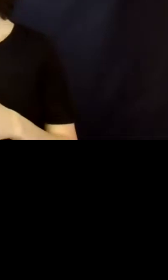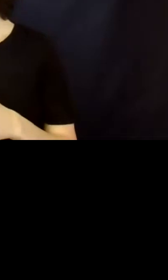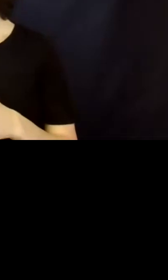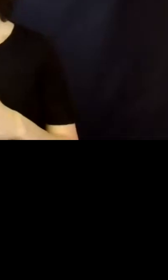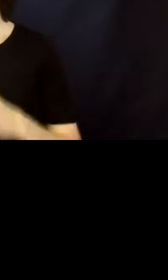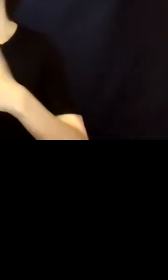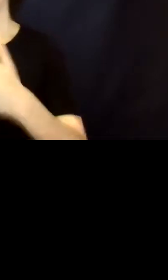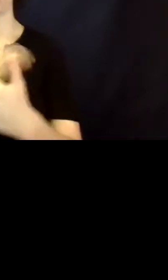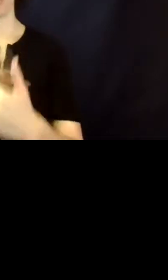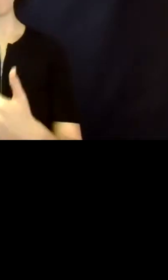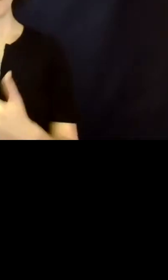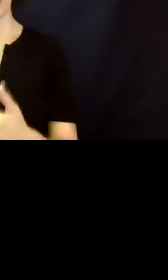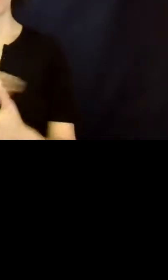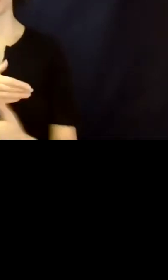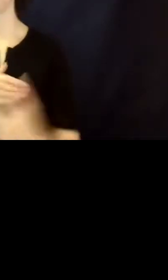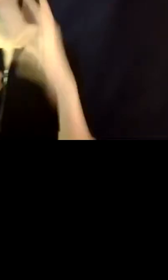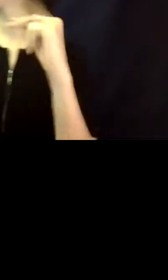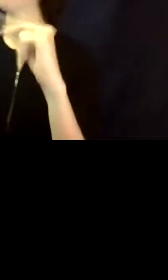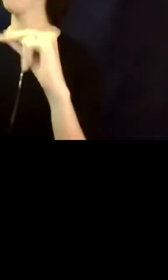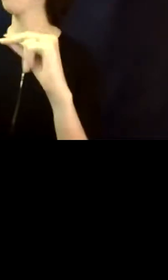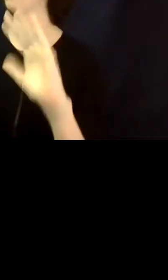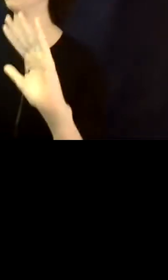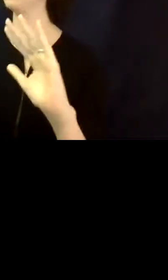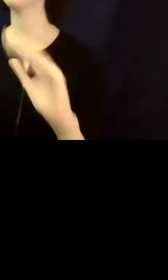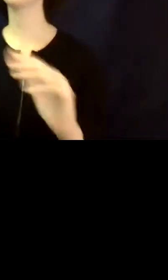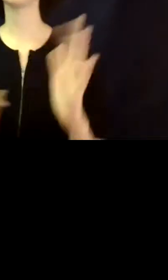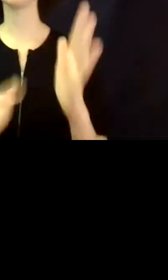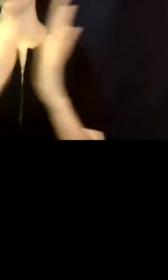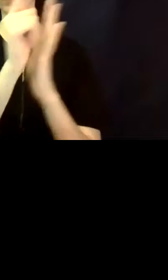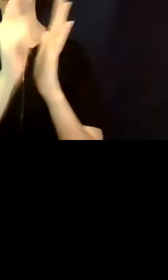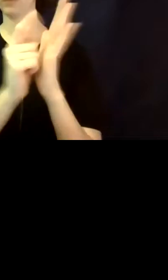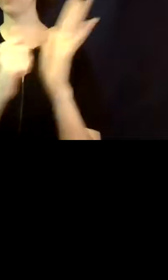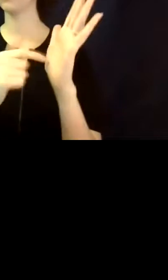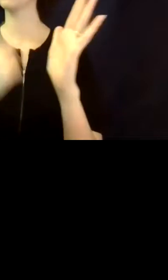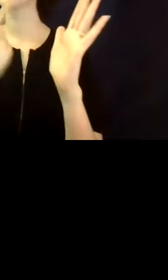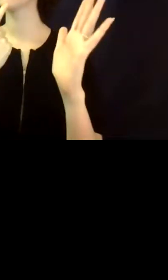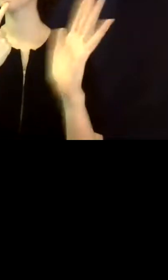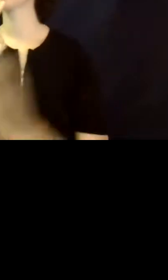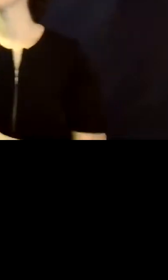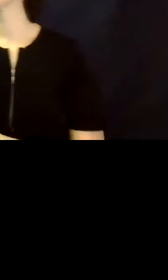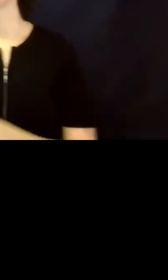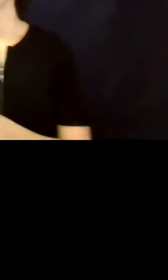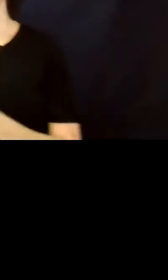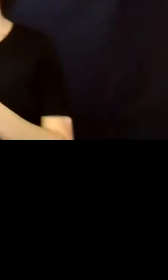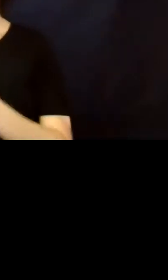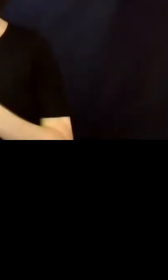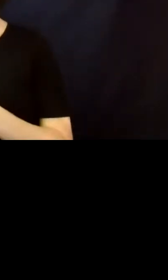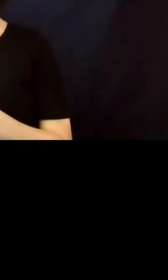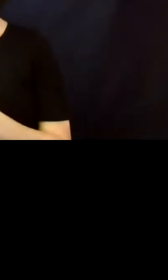No. So in the law, the individual has to have reached the age of 18.